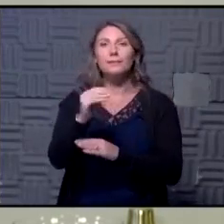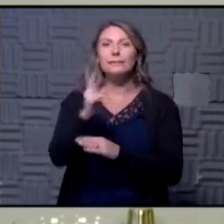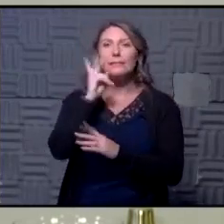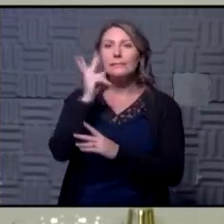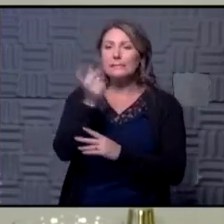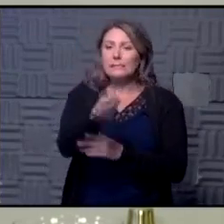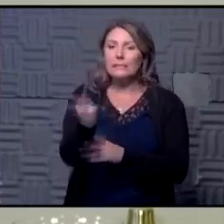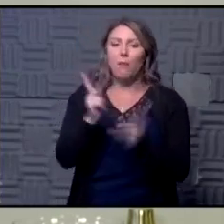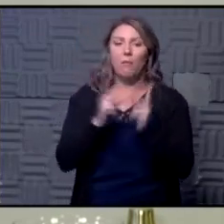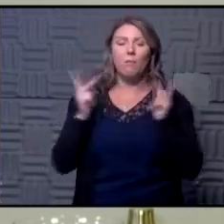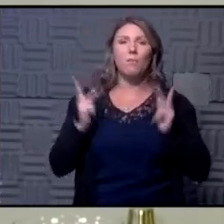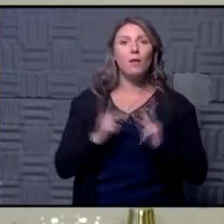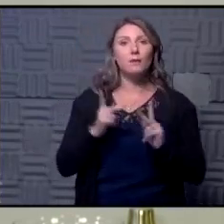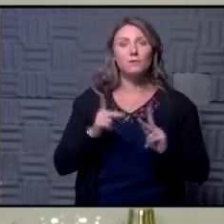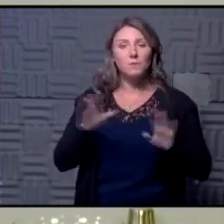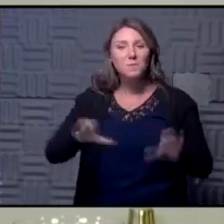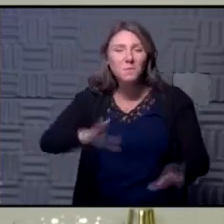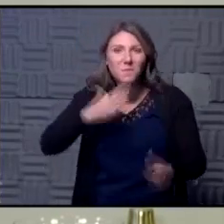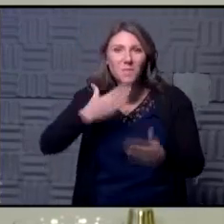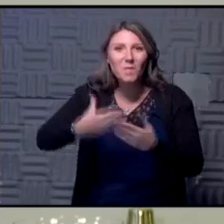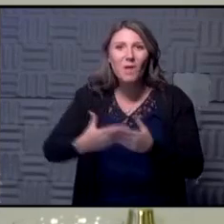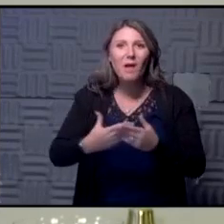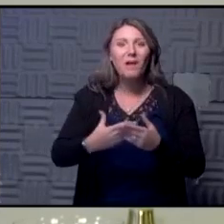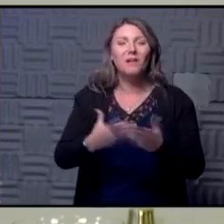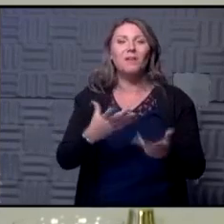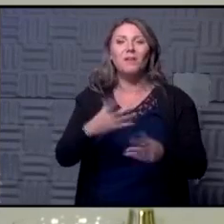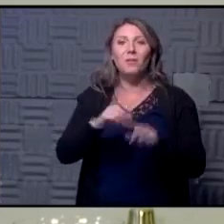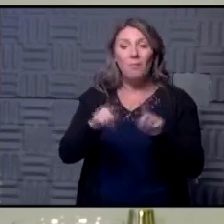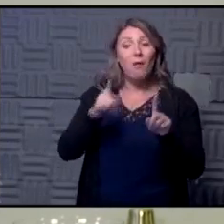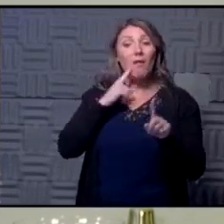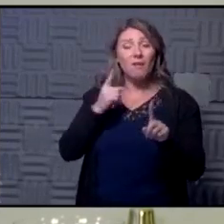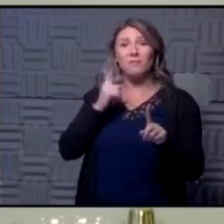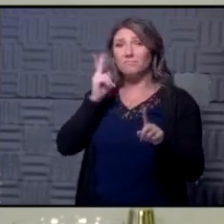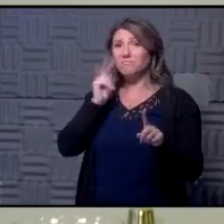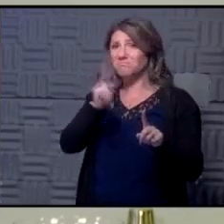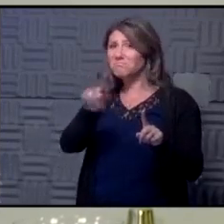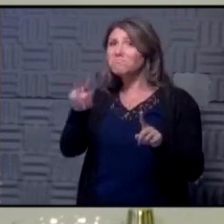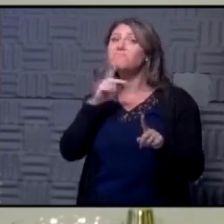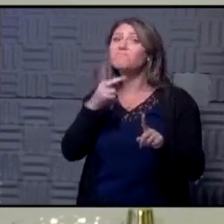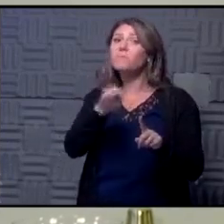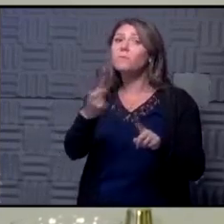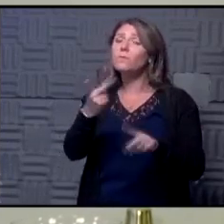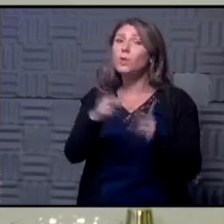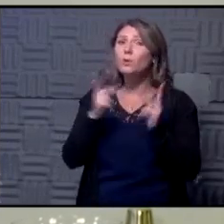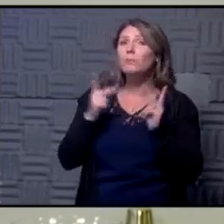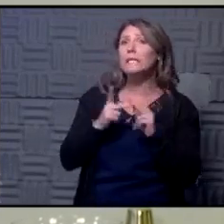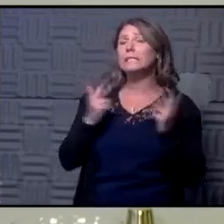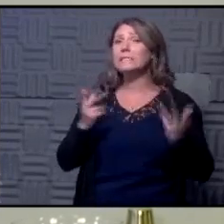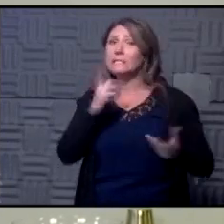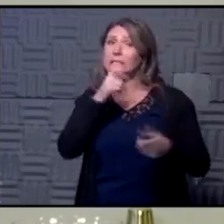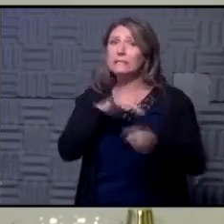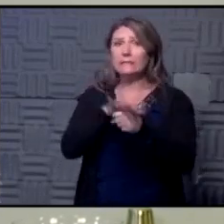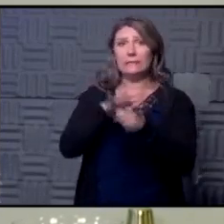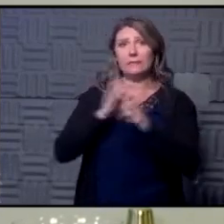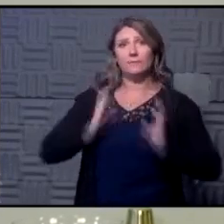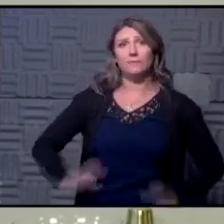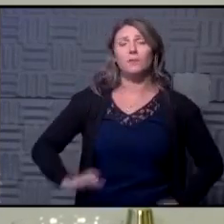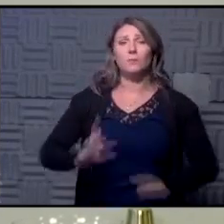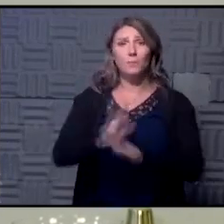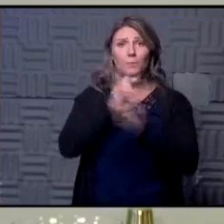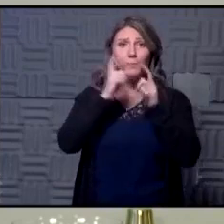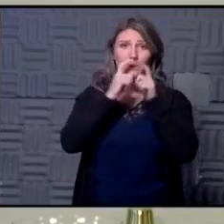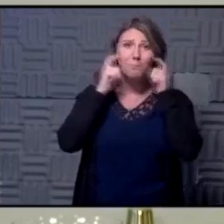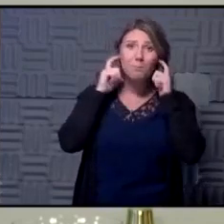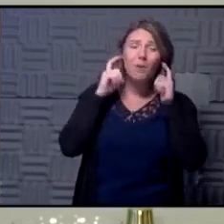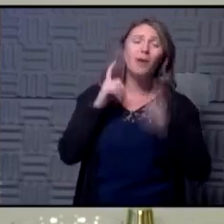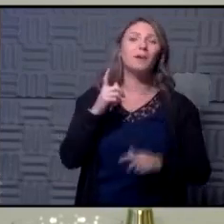places that I think do a really good job but I you know I've certainly been in a couple places where not enough customers are wearing masks and so that's where I think